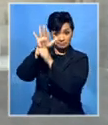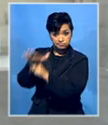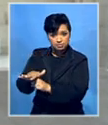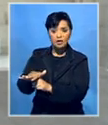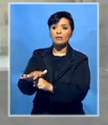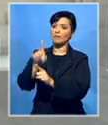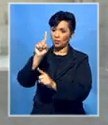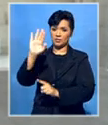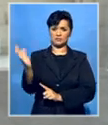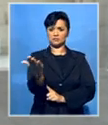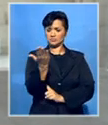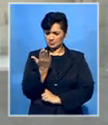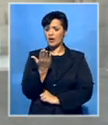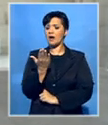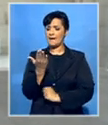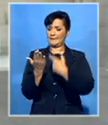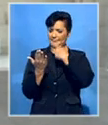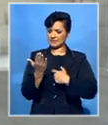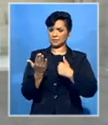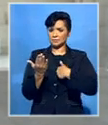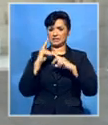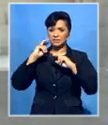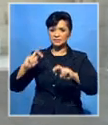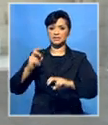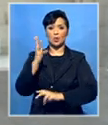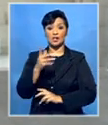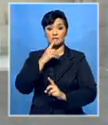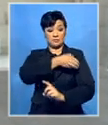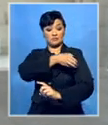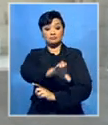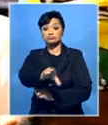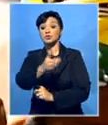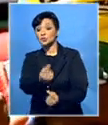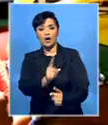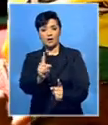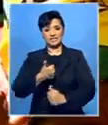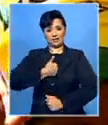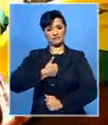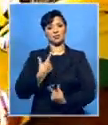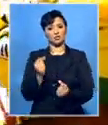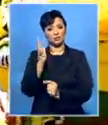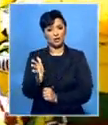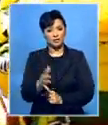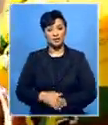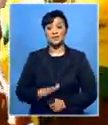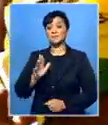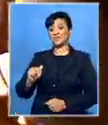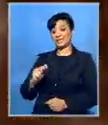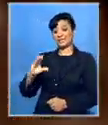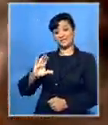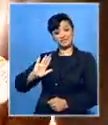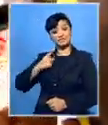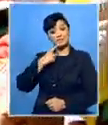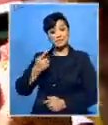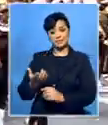receive those complaints directly to her office and she would personally investigate. She wouldn't delegate it, she would do it herself. The ANC says it has also